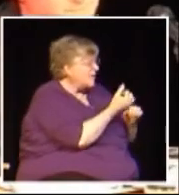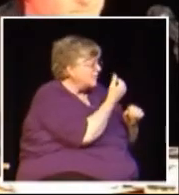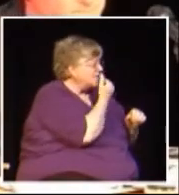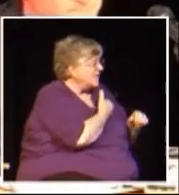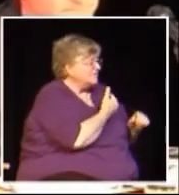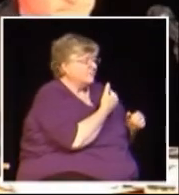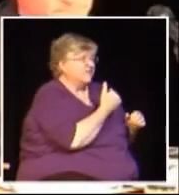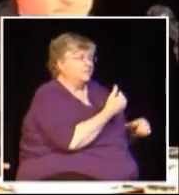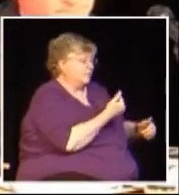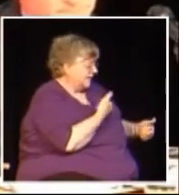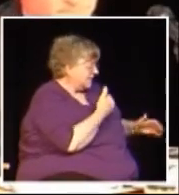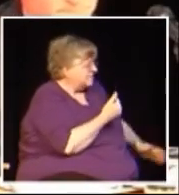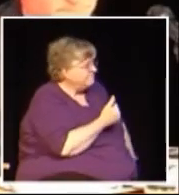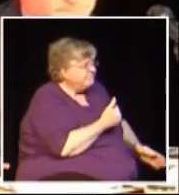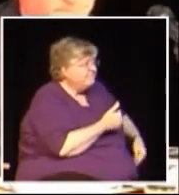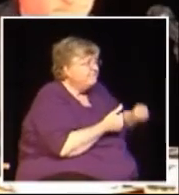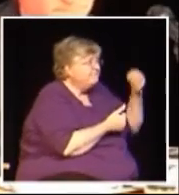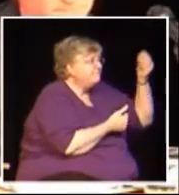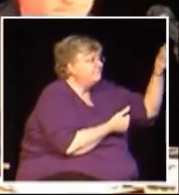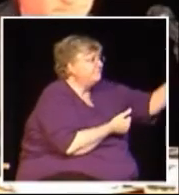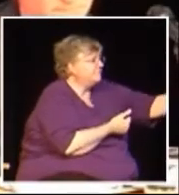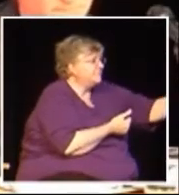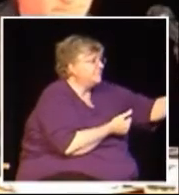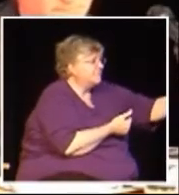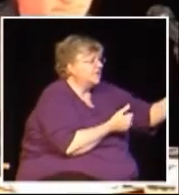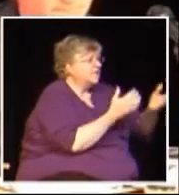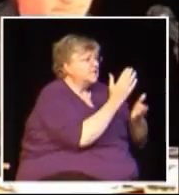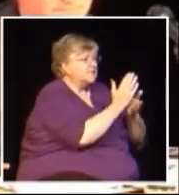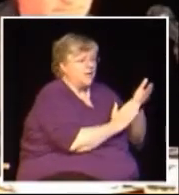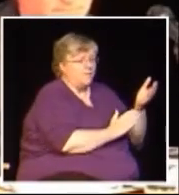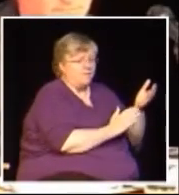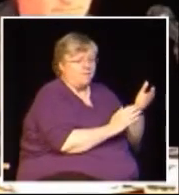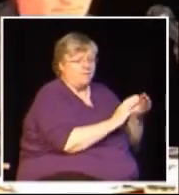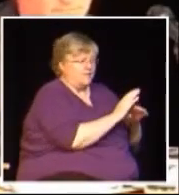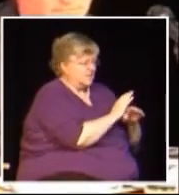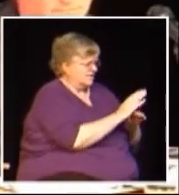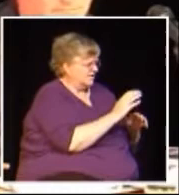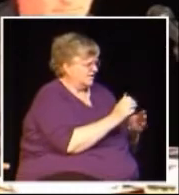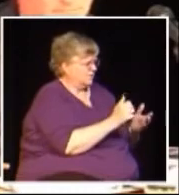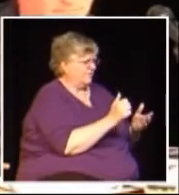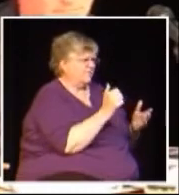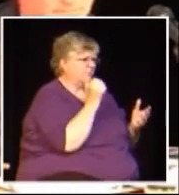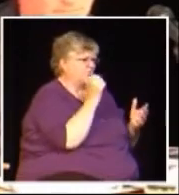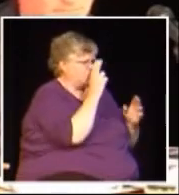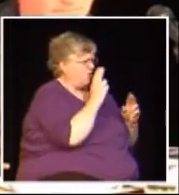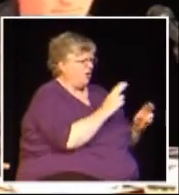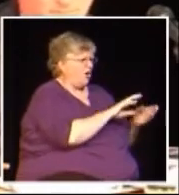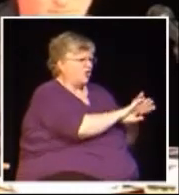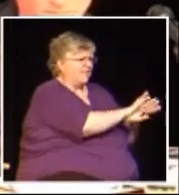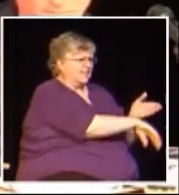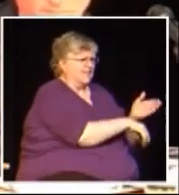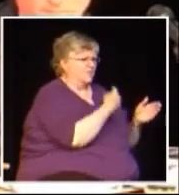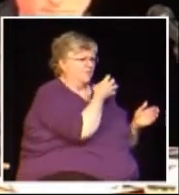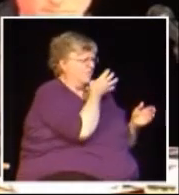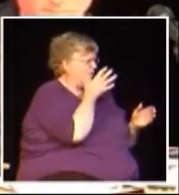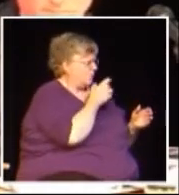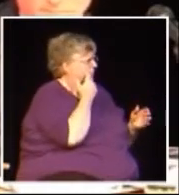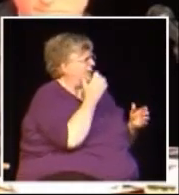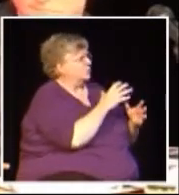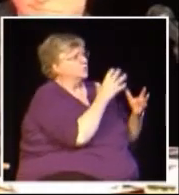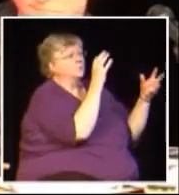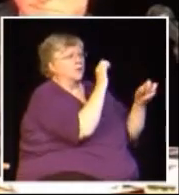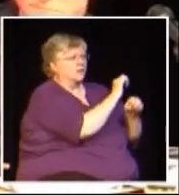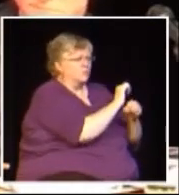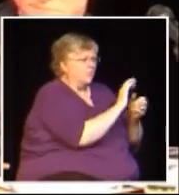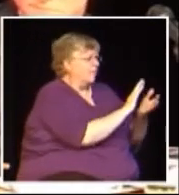tax themselves when they made mistakes. As a result of that a lot of businesses started to actually refuse to honor the exemption for farmers. It was